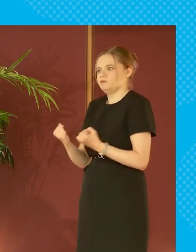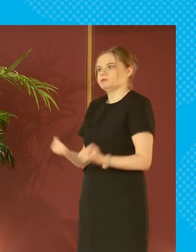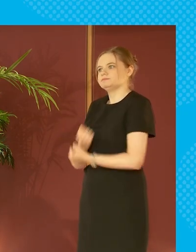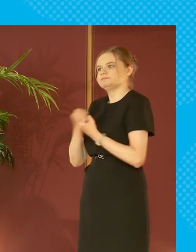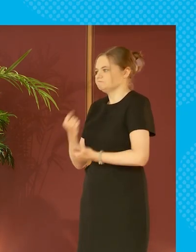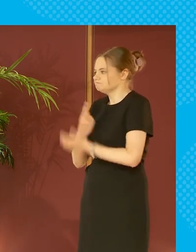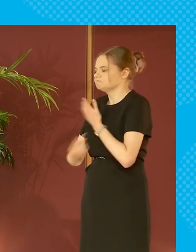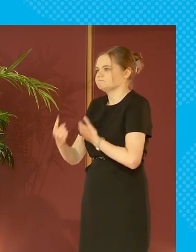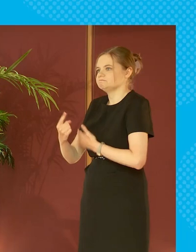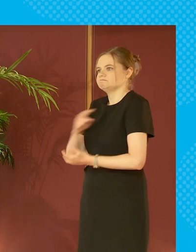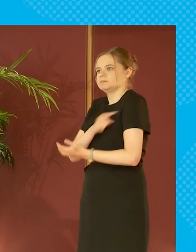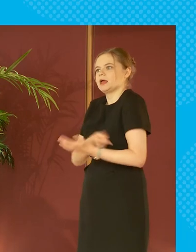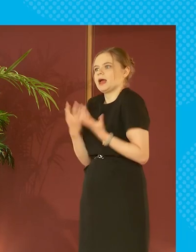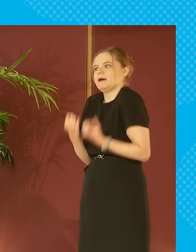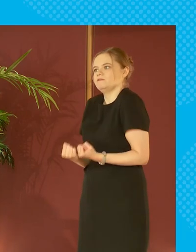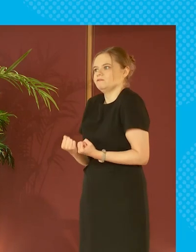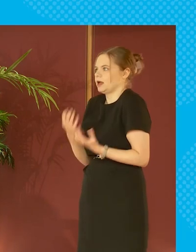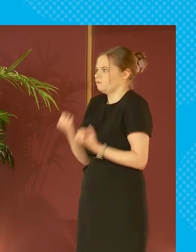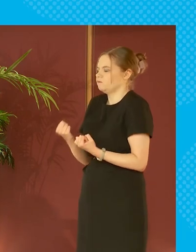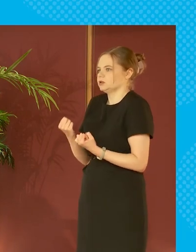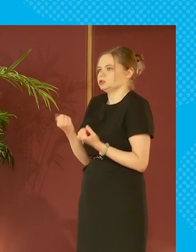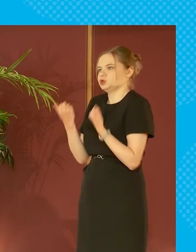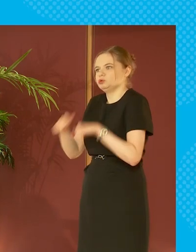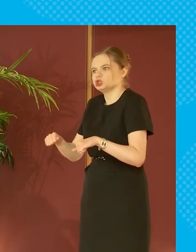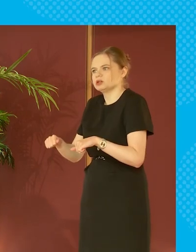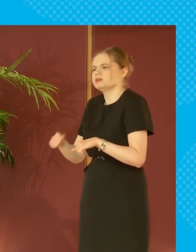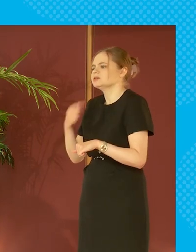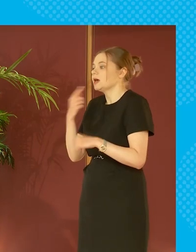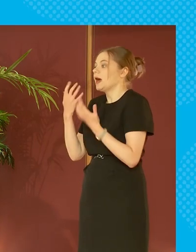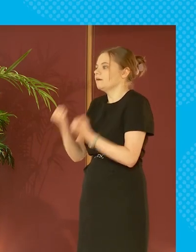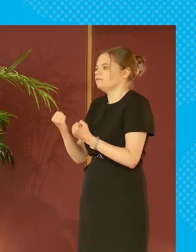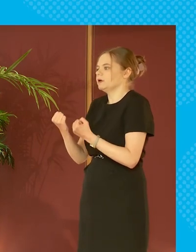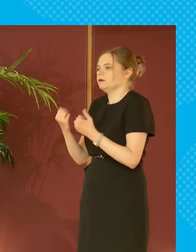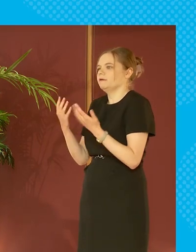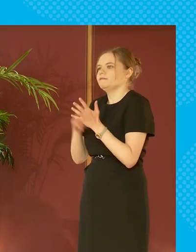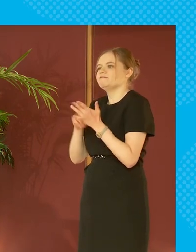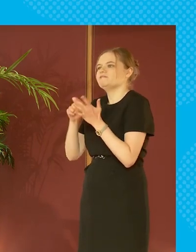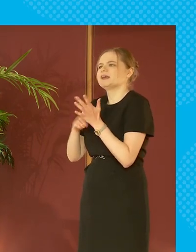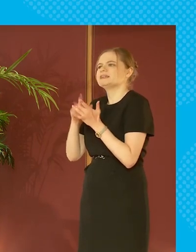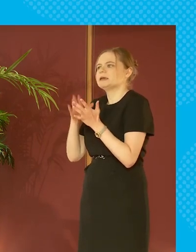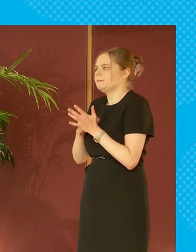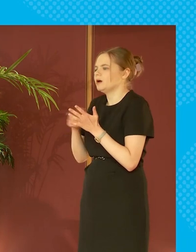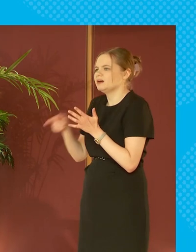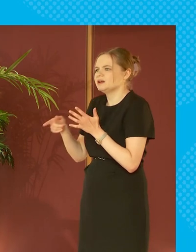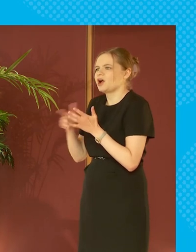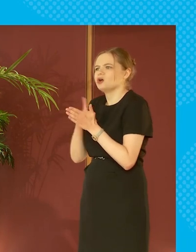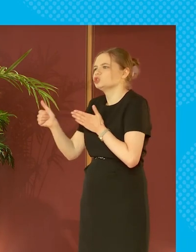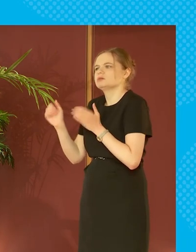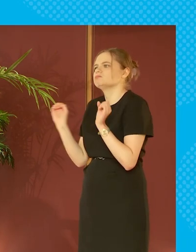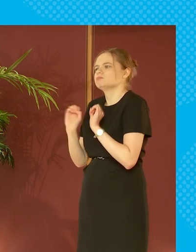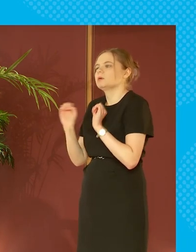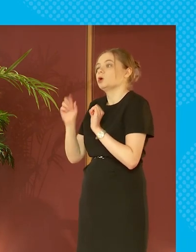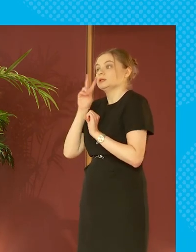agency aren't without solutions this is not to say that we've got a victimhood culture because what i see are the